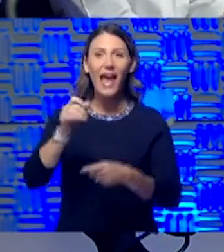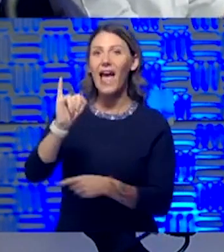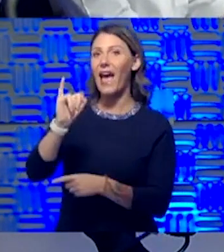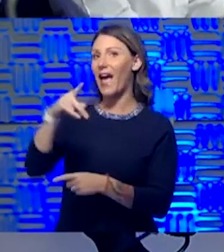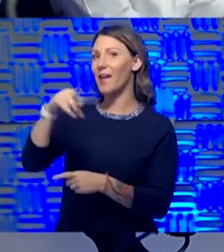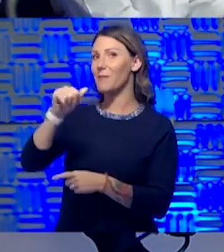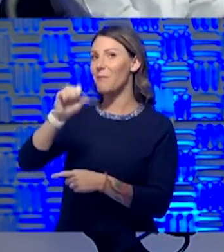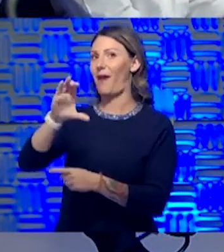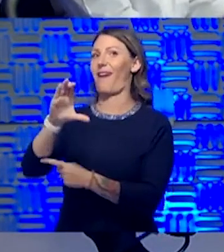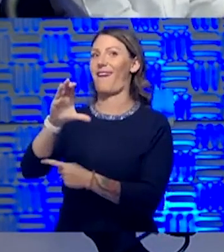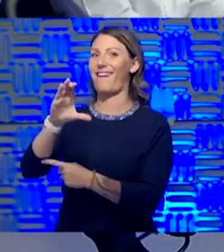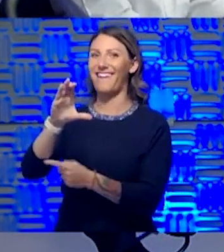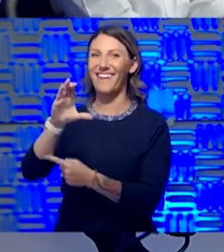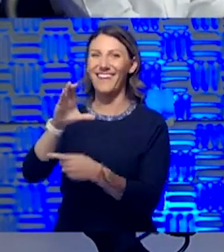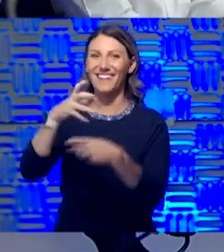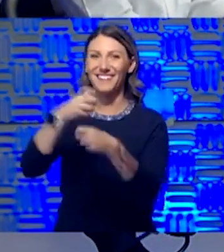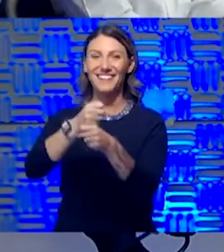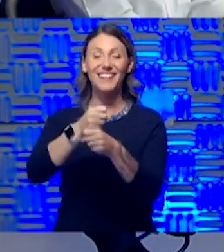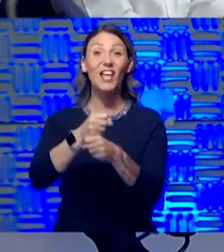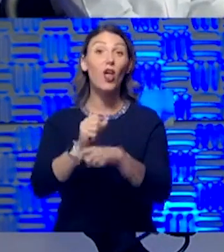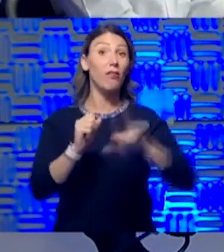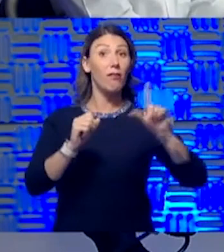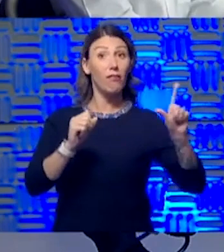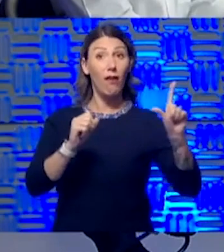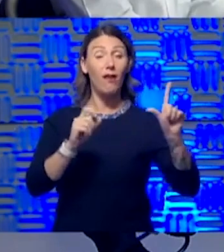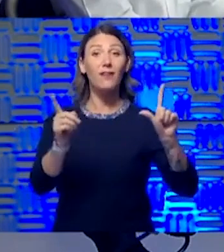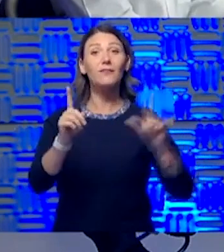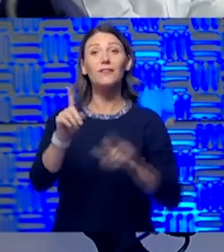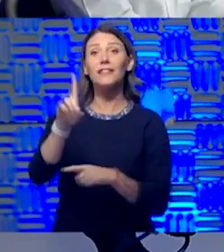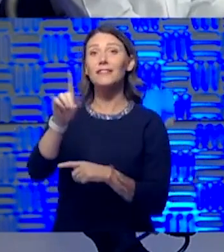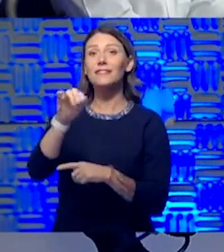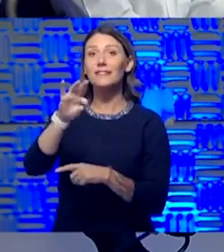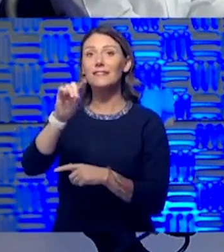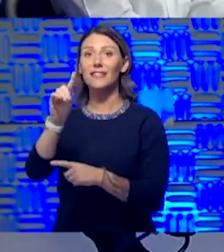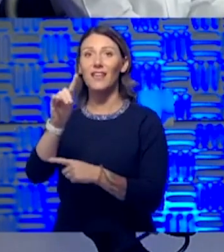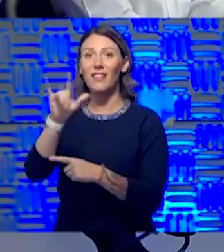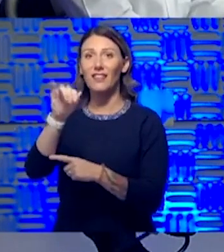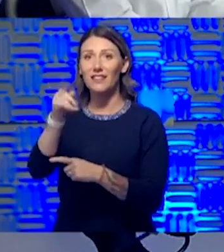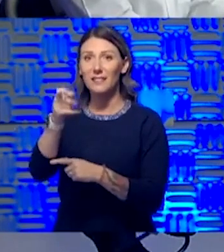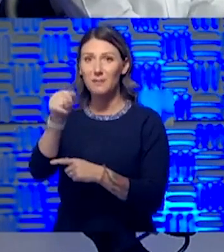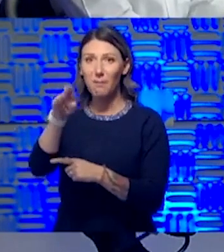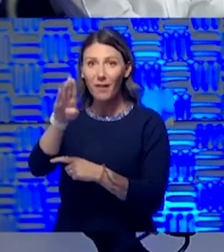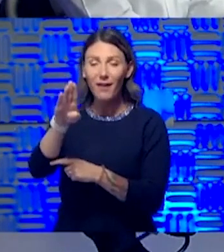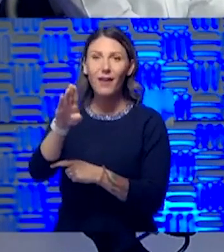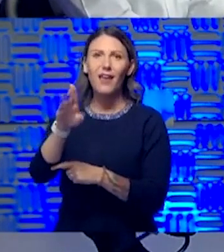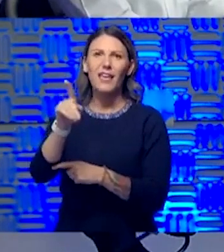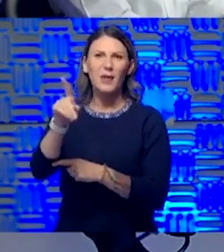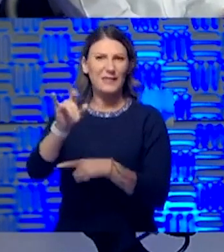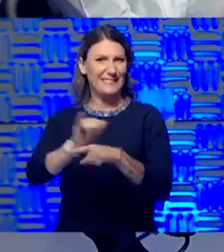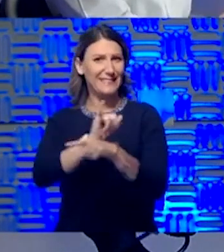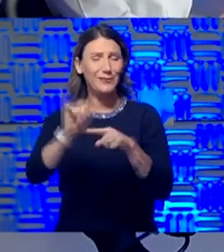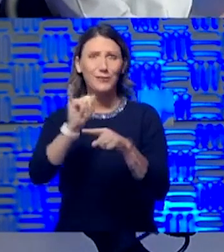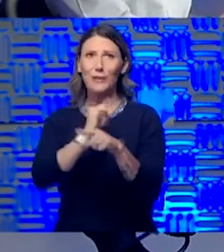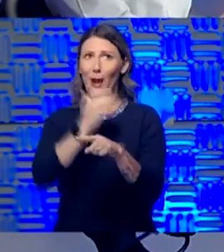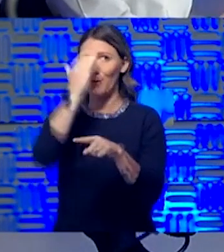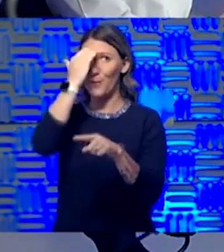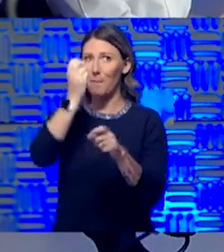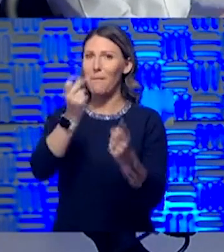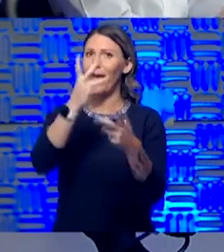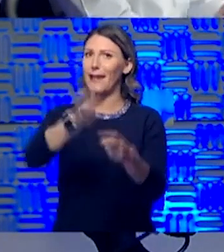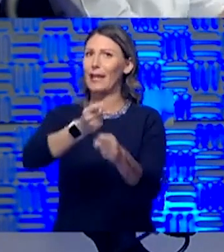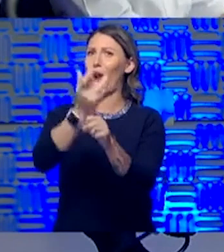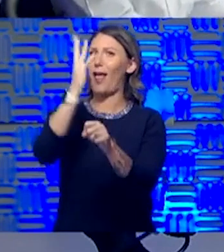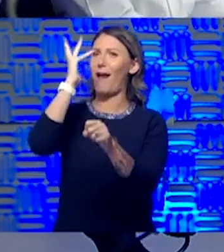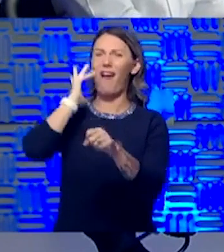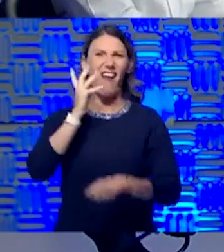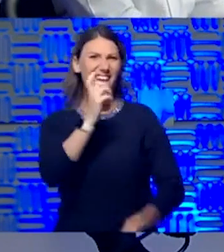IPAC. There you go. On my left is Dave Lisbon, who I've known since he was an intern here many years ago. Not that many. Yeah,